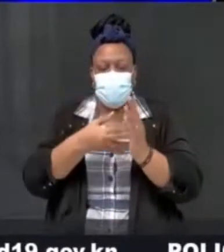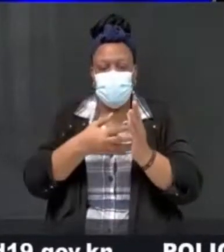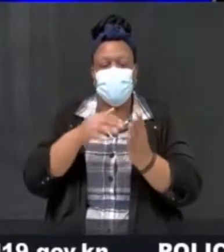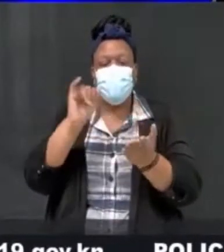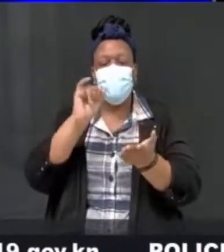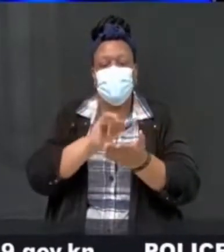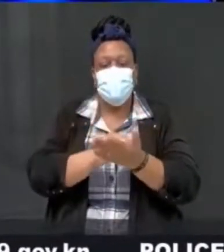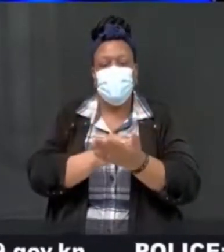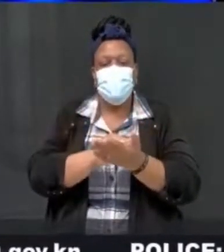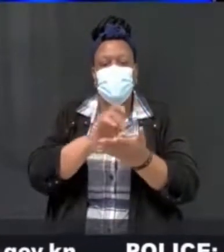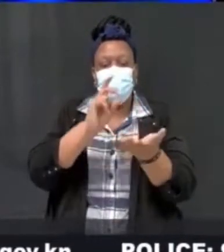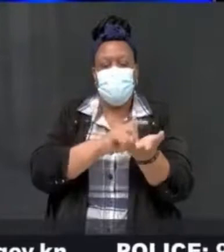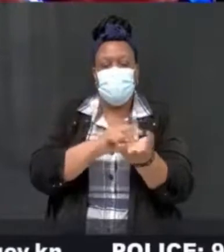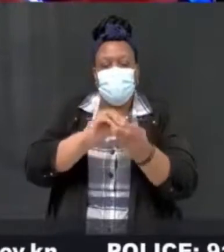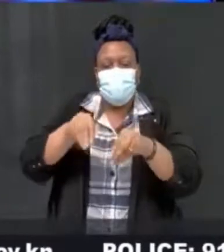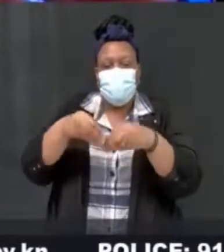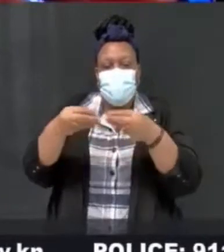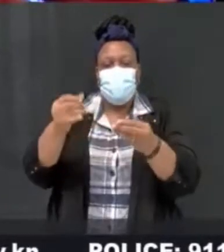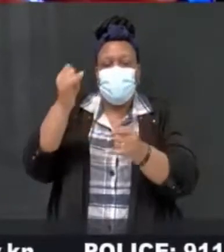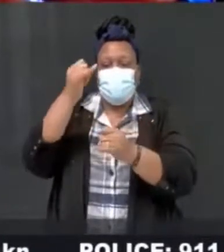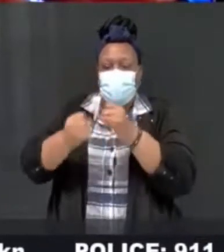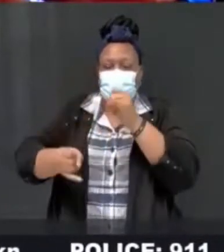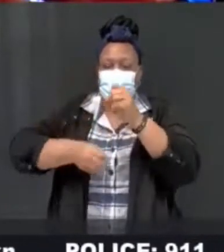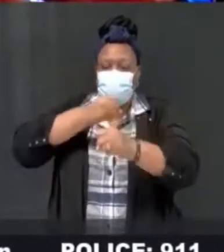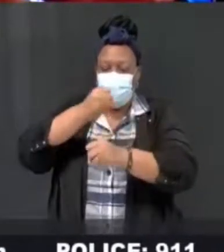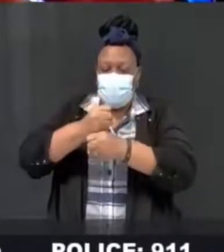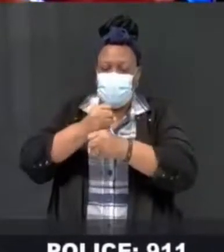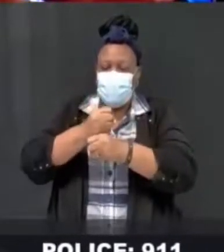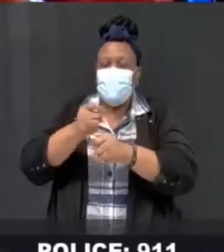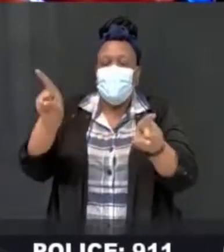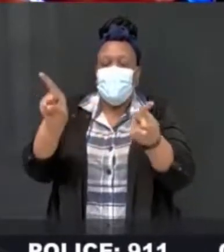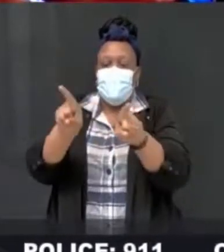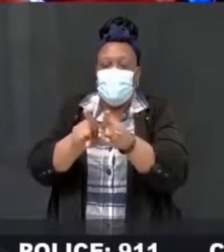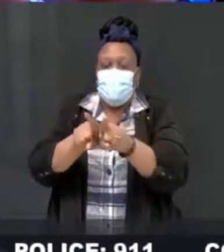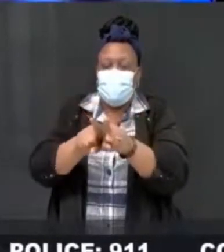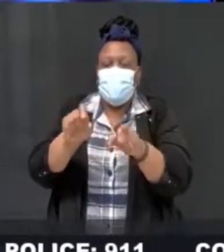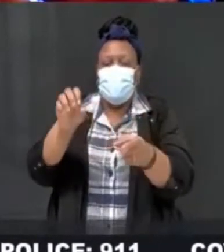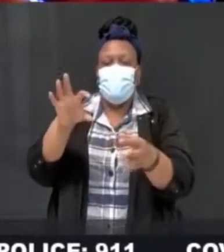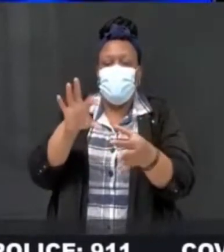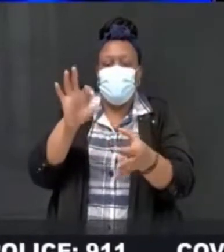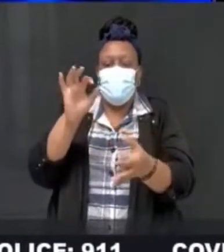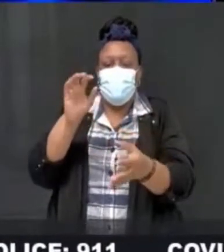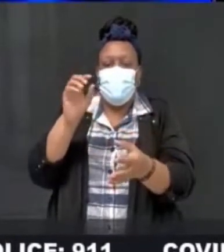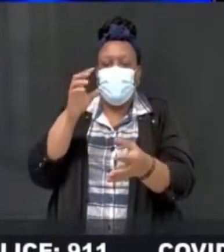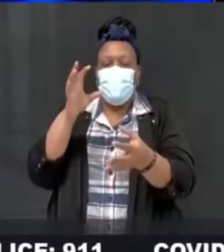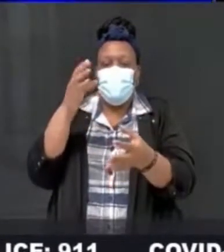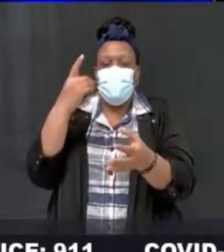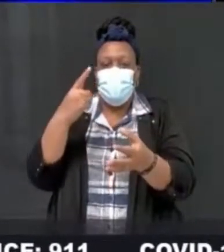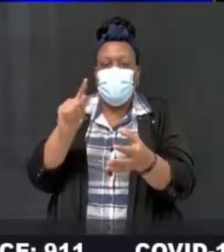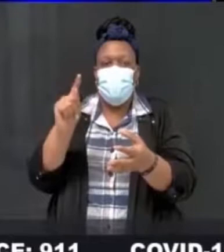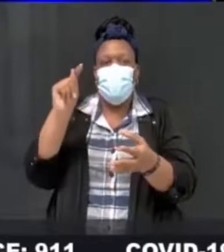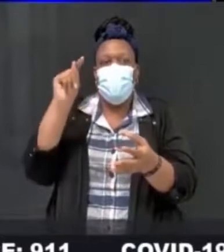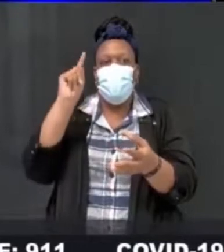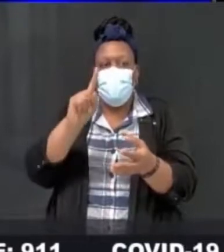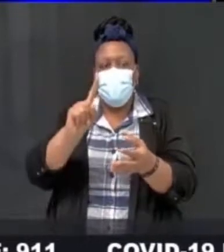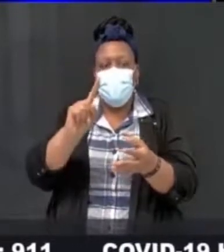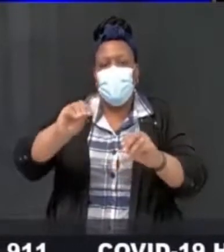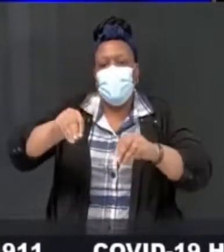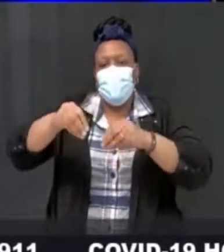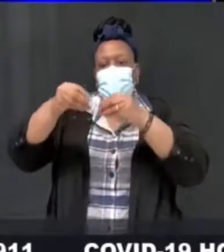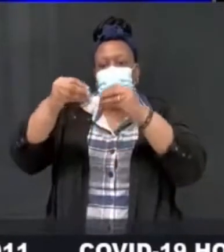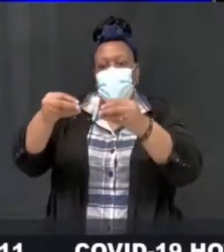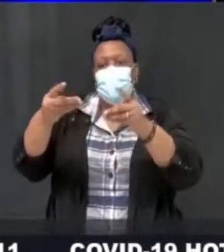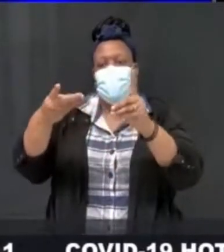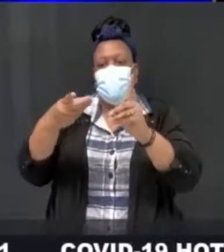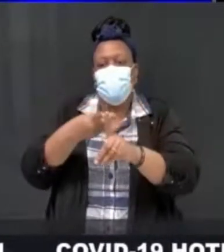cruise ships are using? Are all COVID-19 rapid tests the same? Please